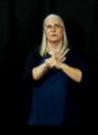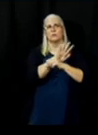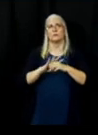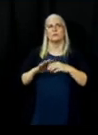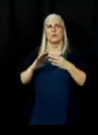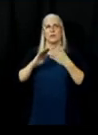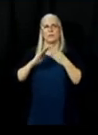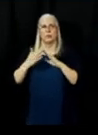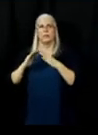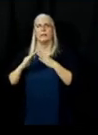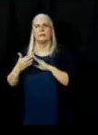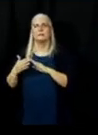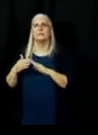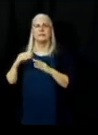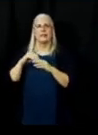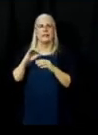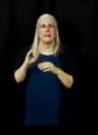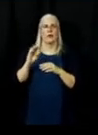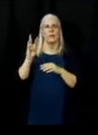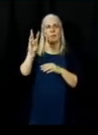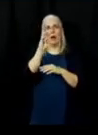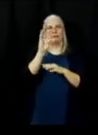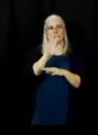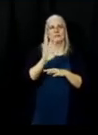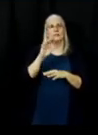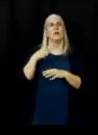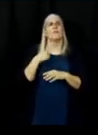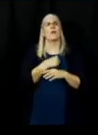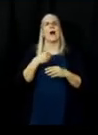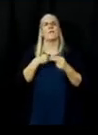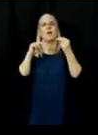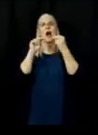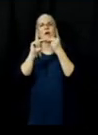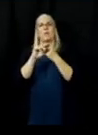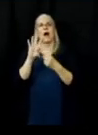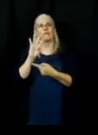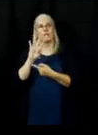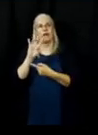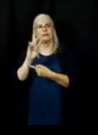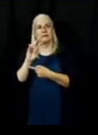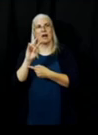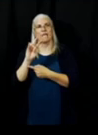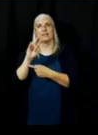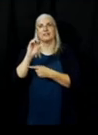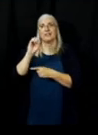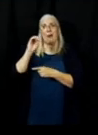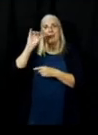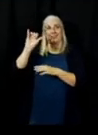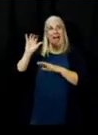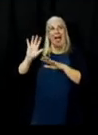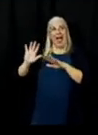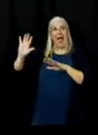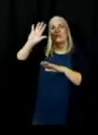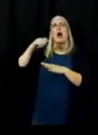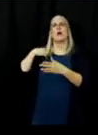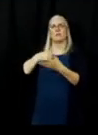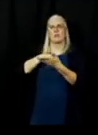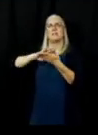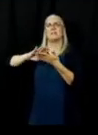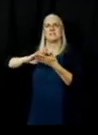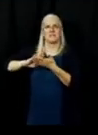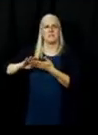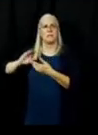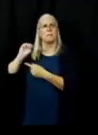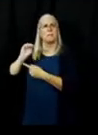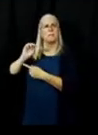the Highway 47 corridor you know same thing we've got to get this mopped up and then we have to work